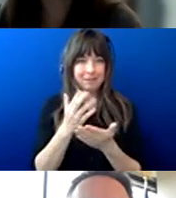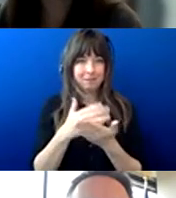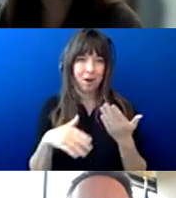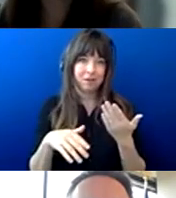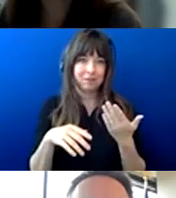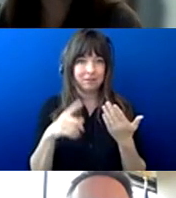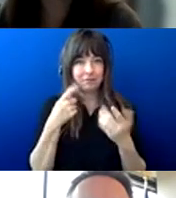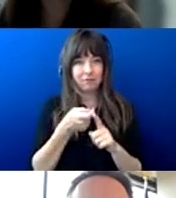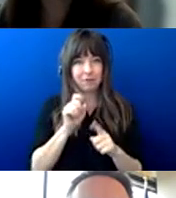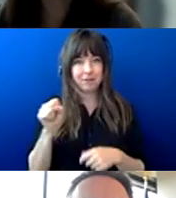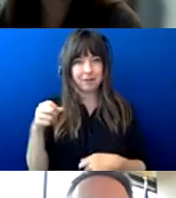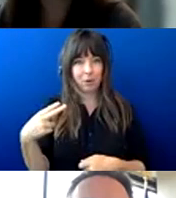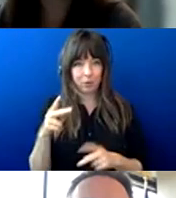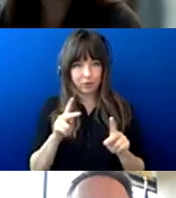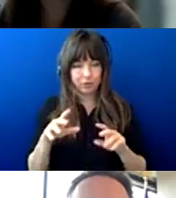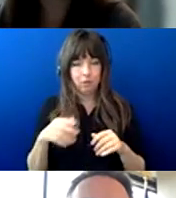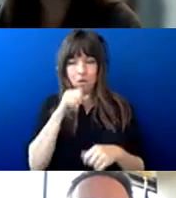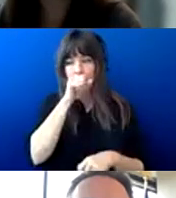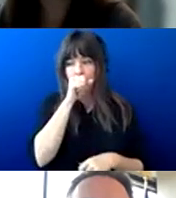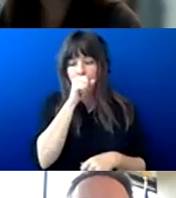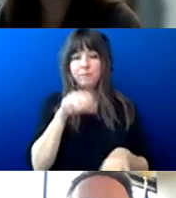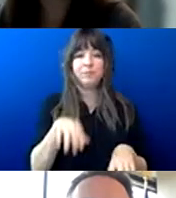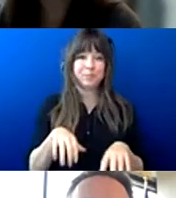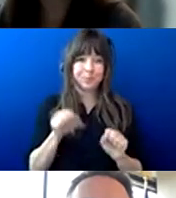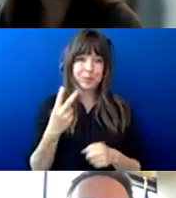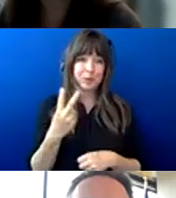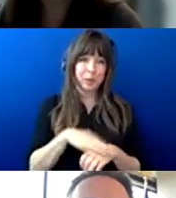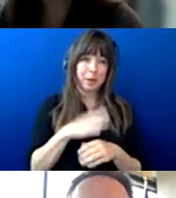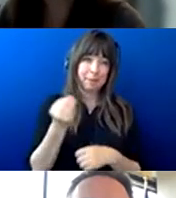uh so we did two on monday and two today